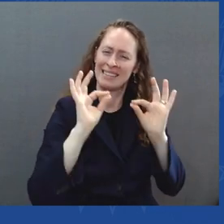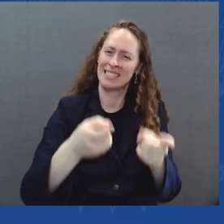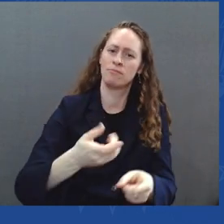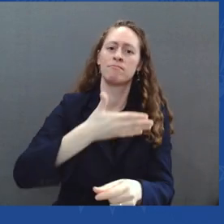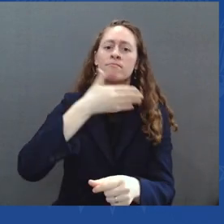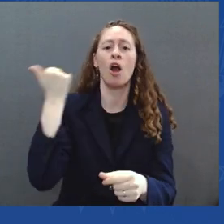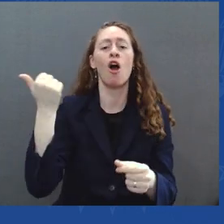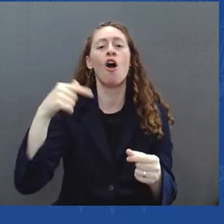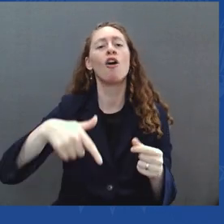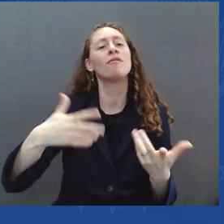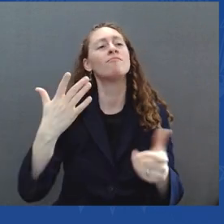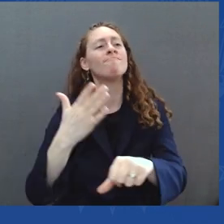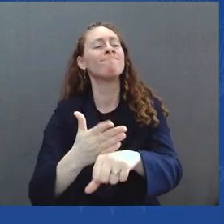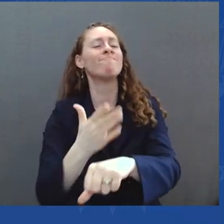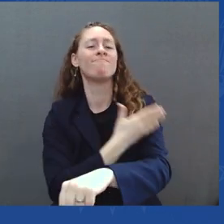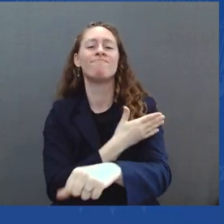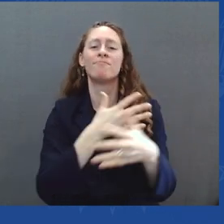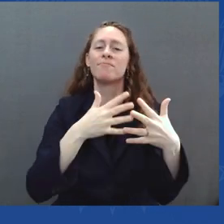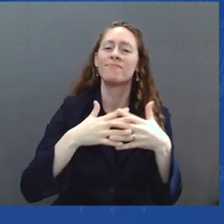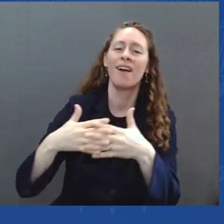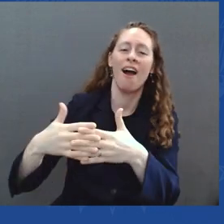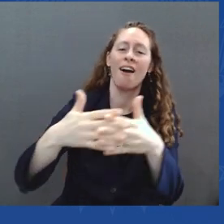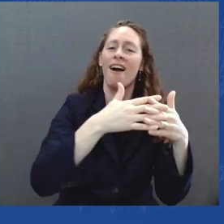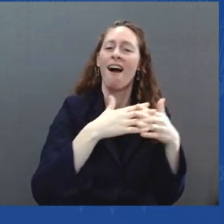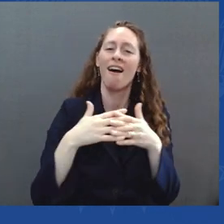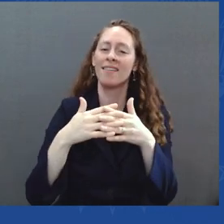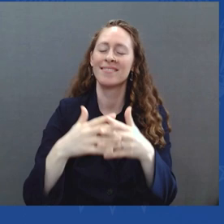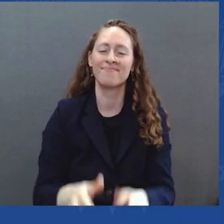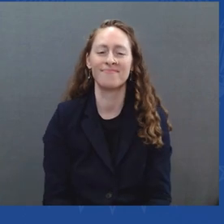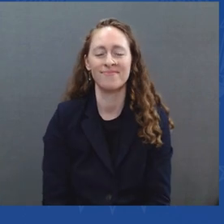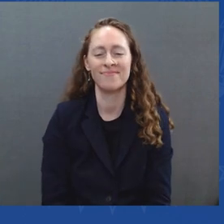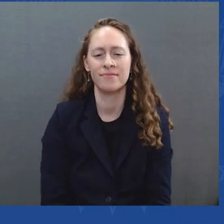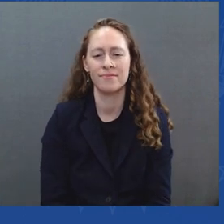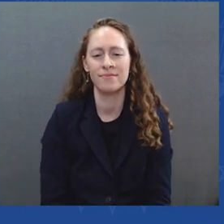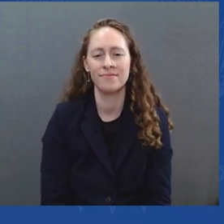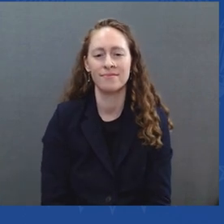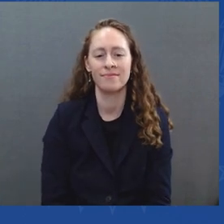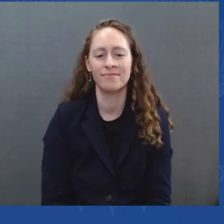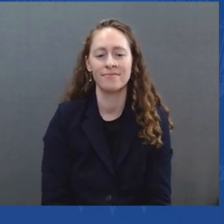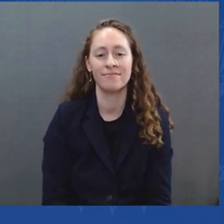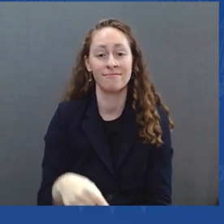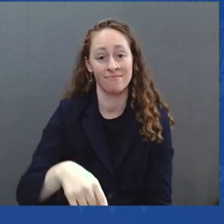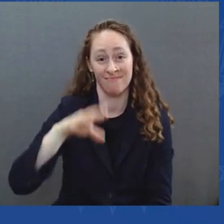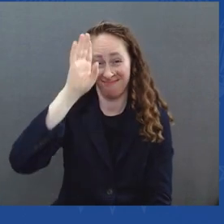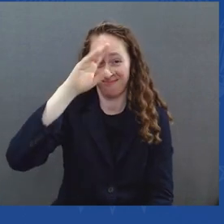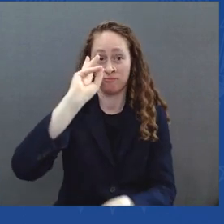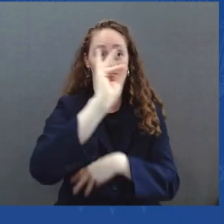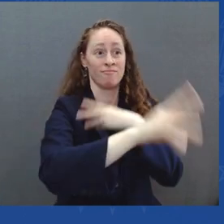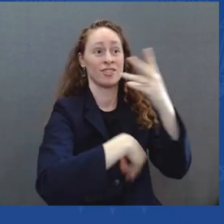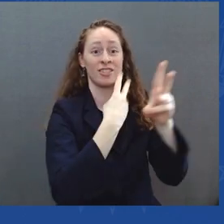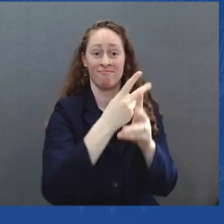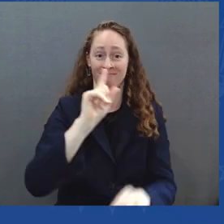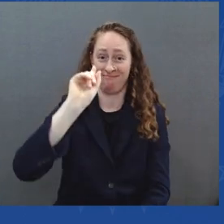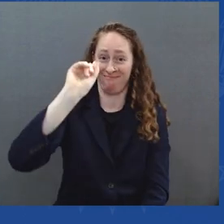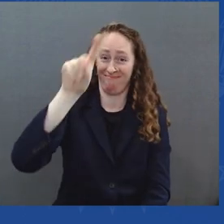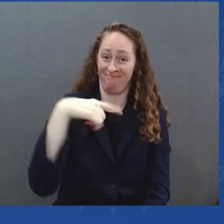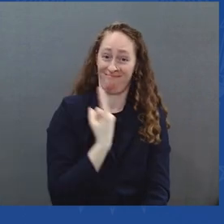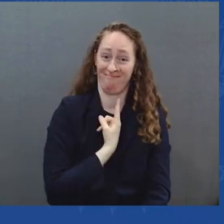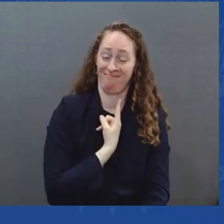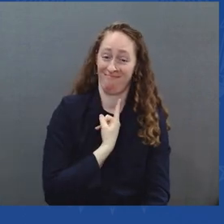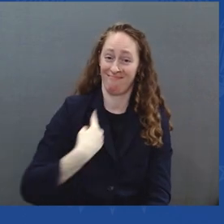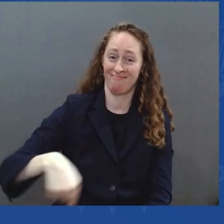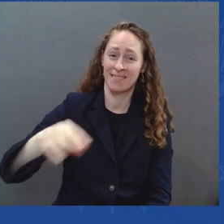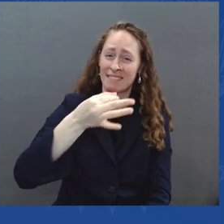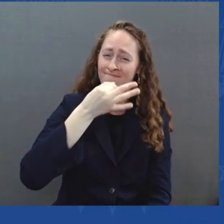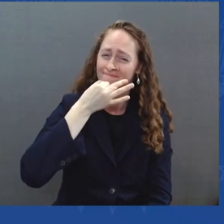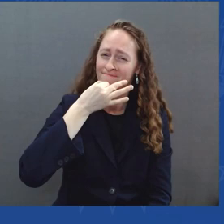we're the only country in the world that comes out of crises stronger than we went into them. That's what we're doing here. I want to thank you all for showing up today, and